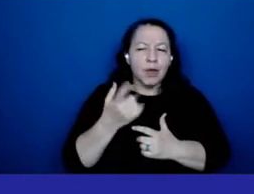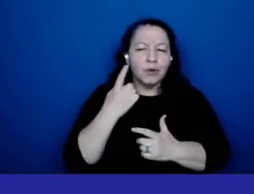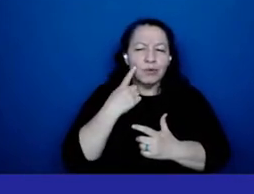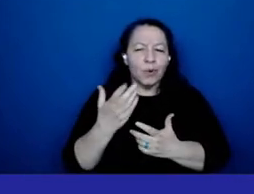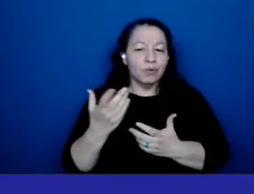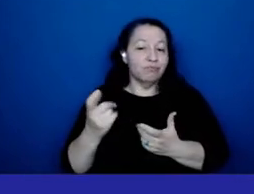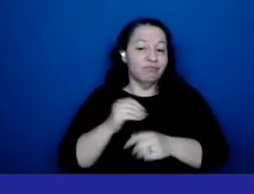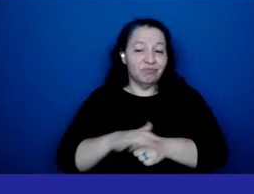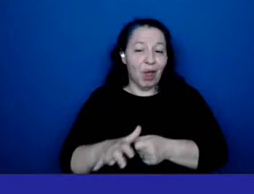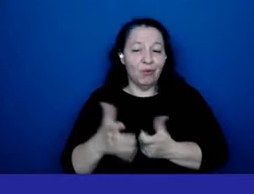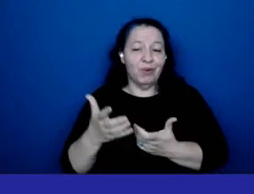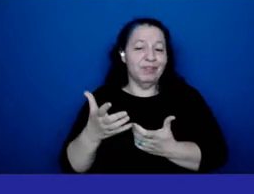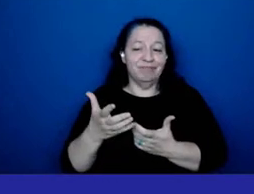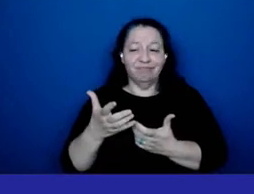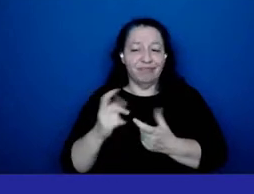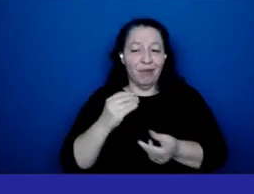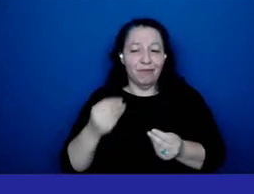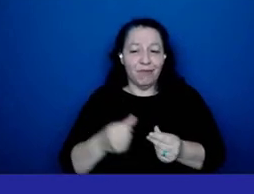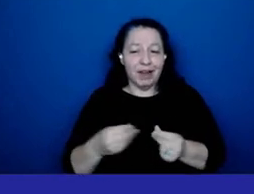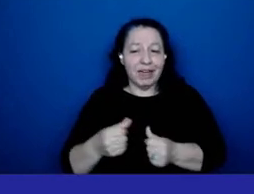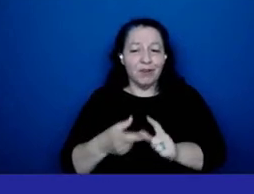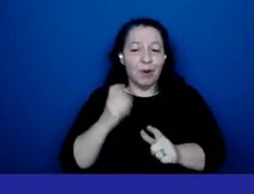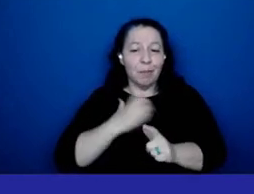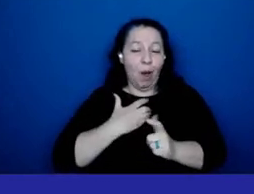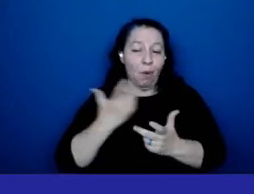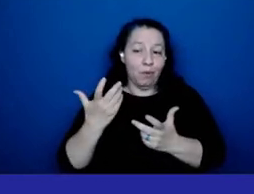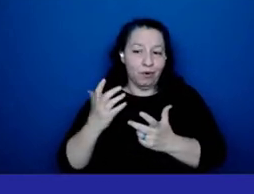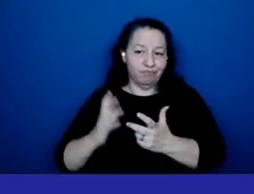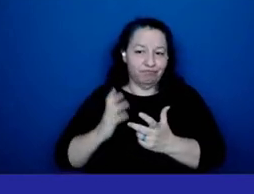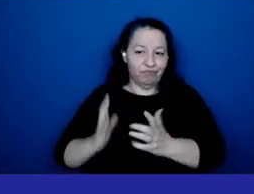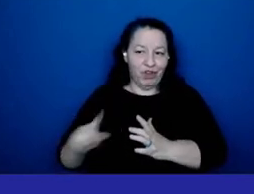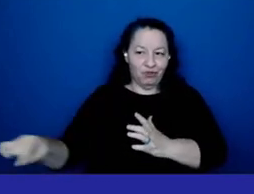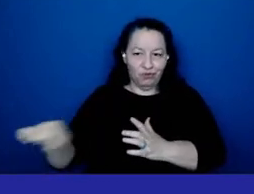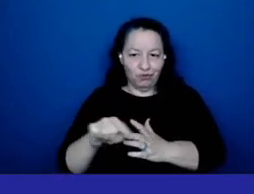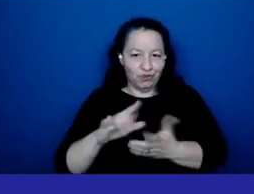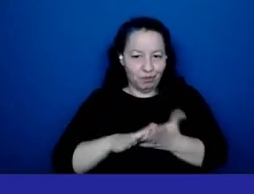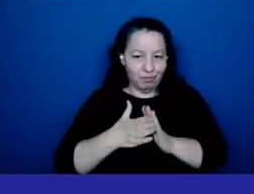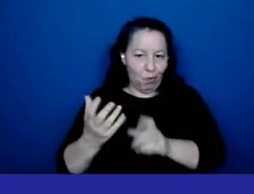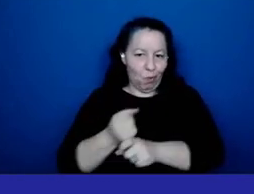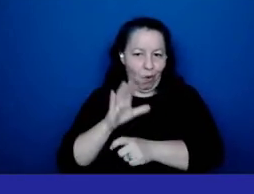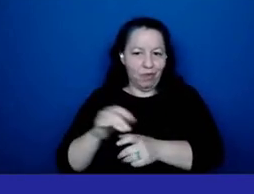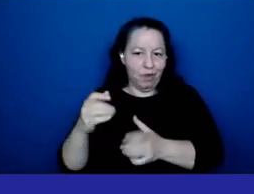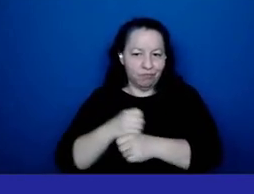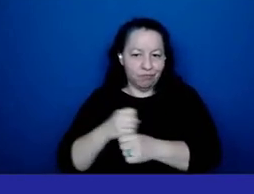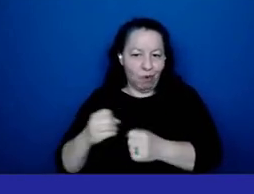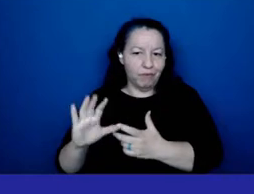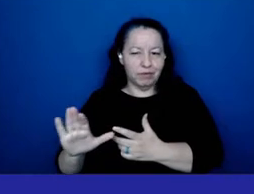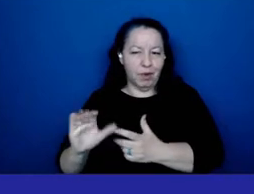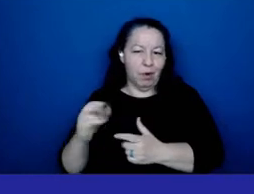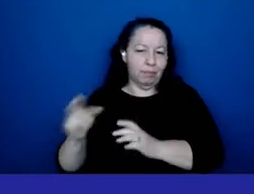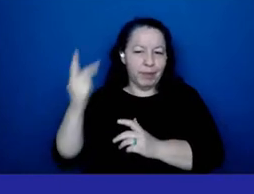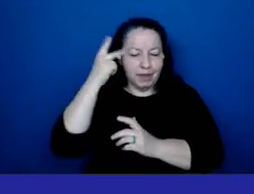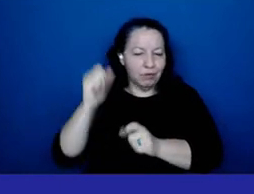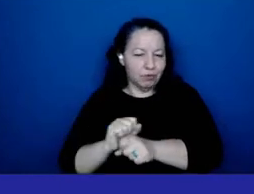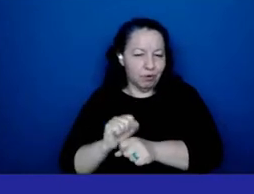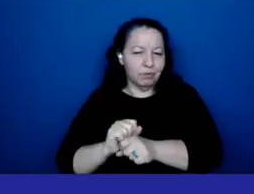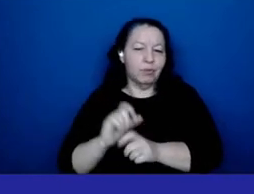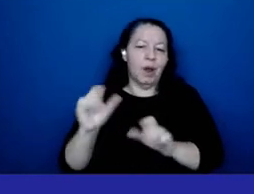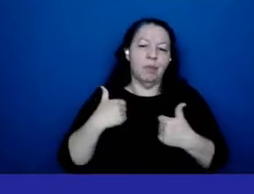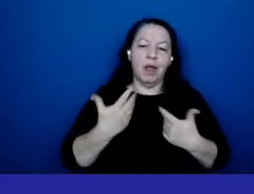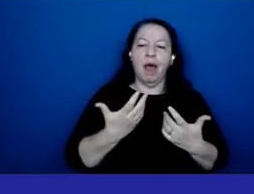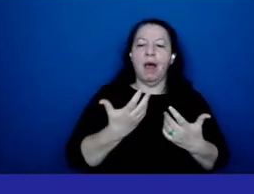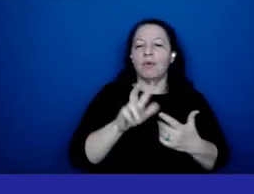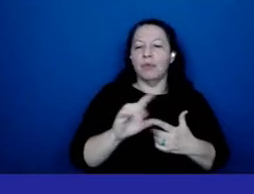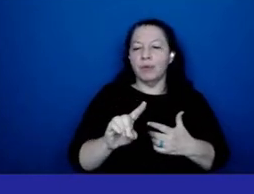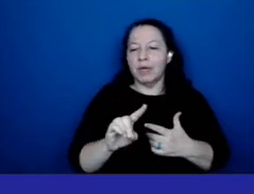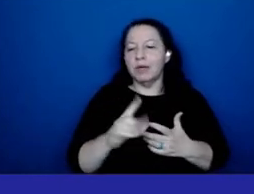elected officials uh we were able to have a new 3d mammo machine a new nuclear medicine camera new ct